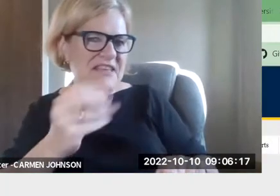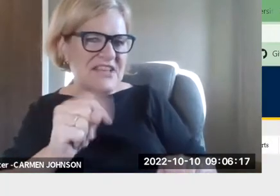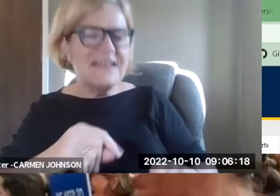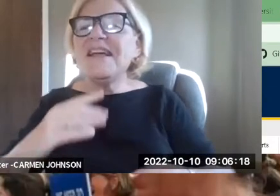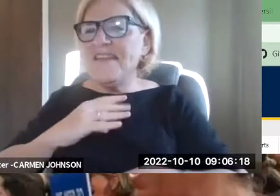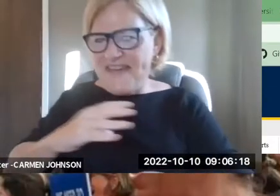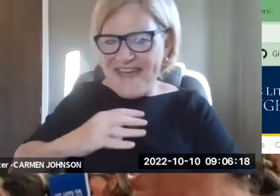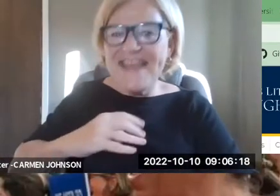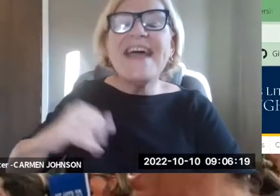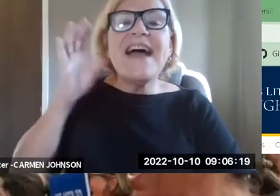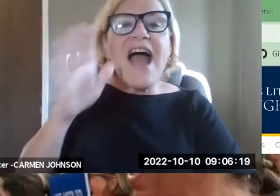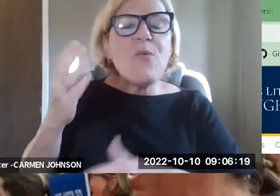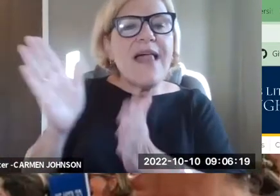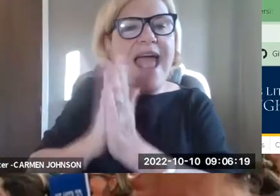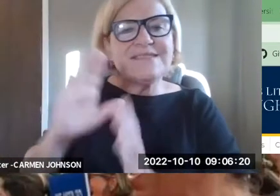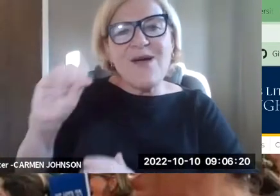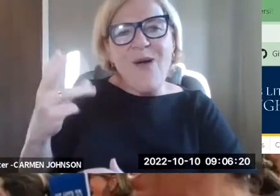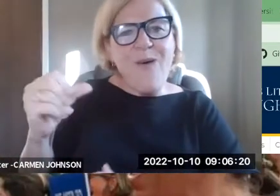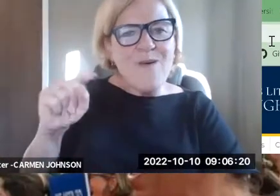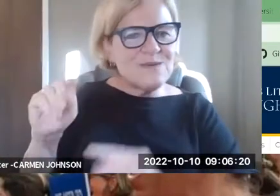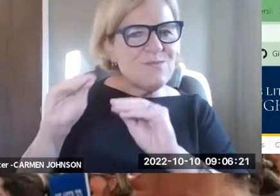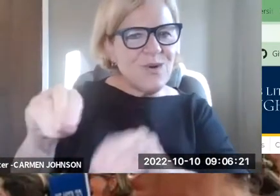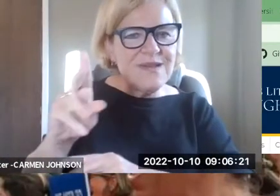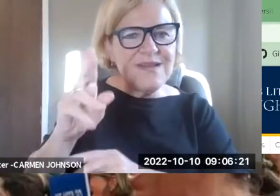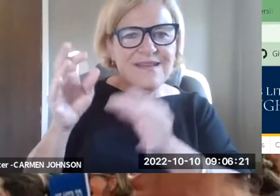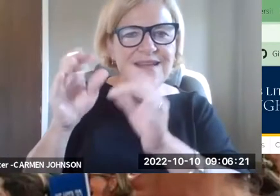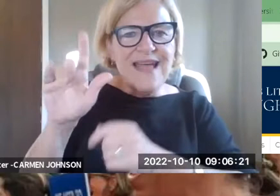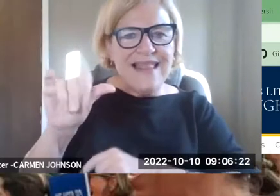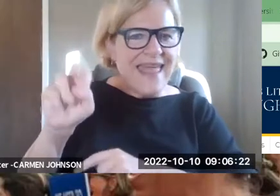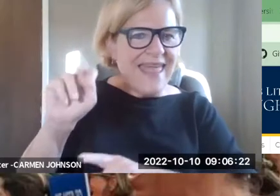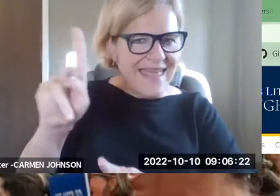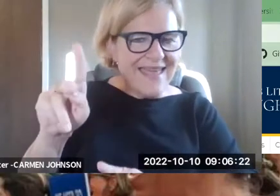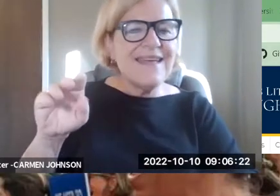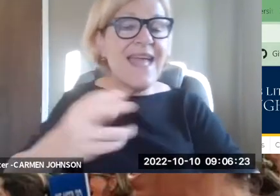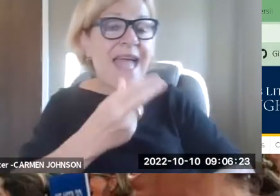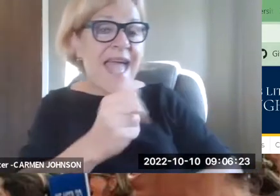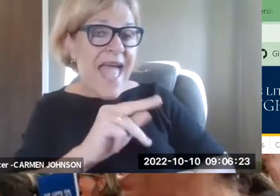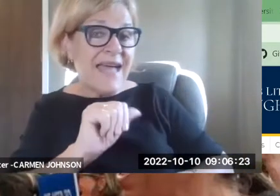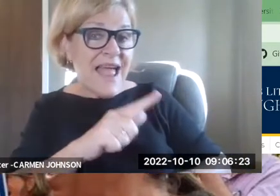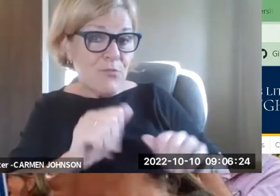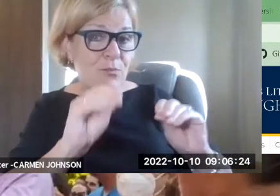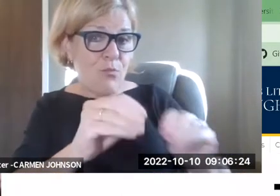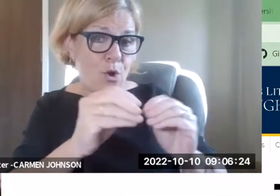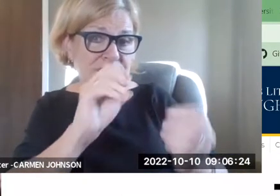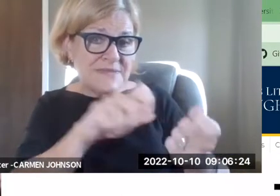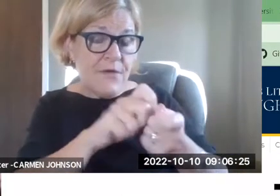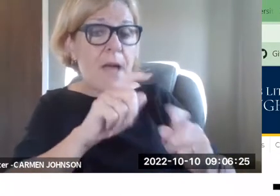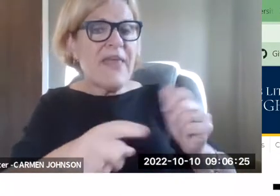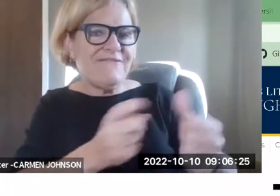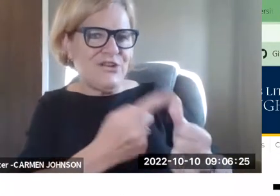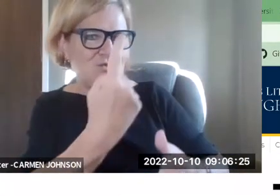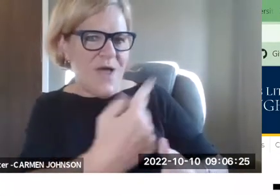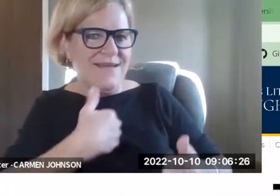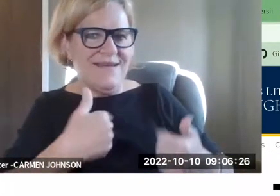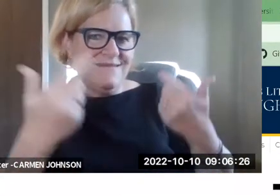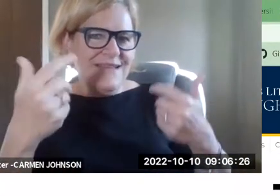I'm going to ask Hannah, who's the... I put it in the chat already. great. I'm going to ask my, some of the co-hosts to put in the chat the